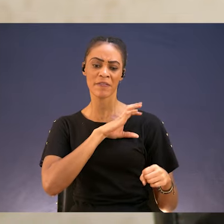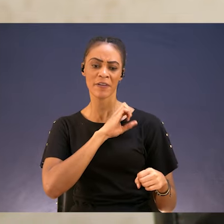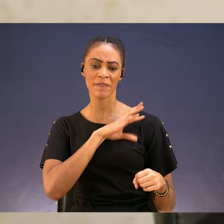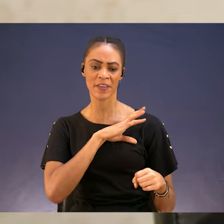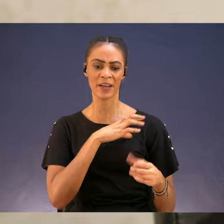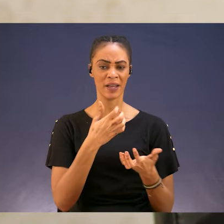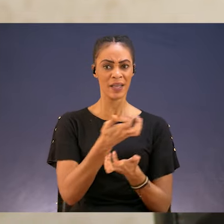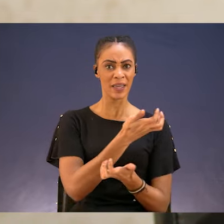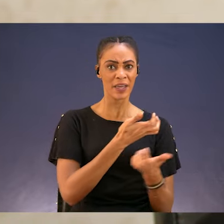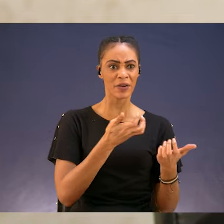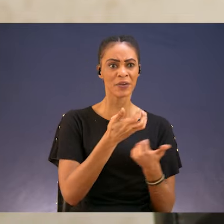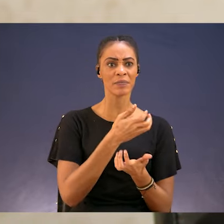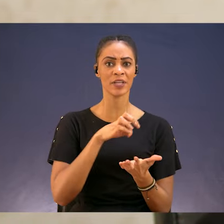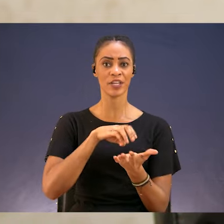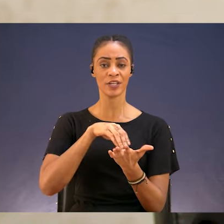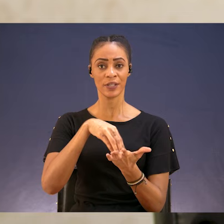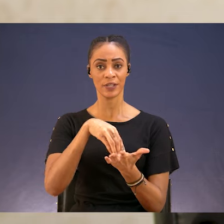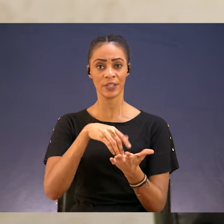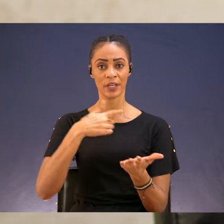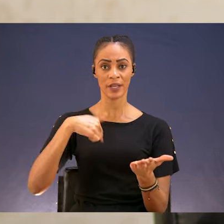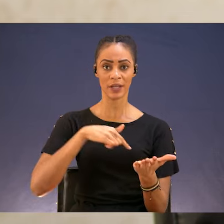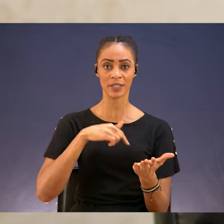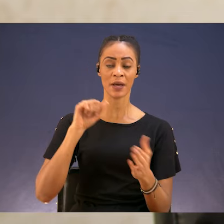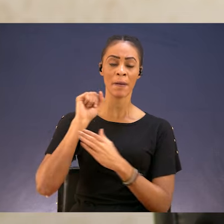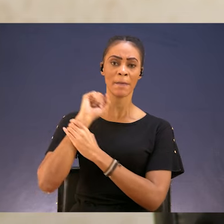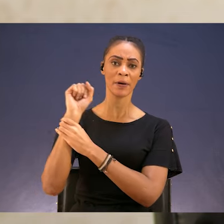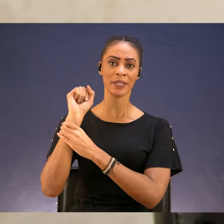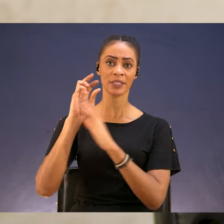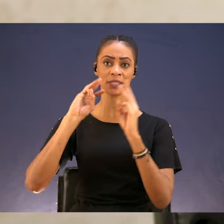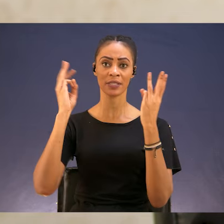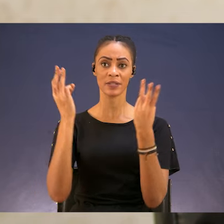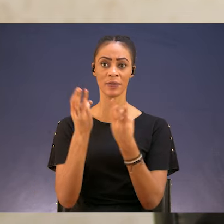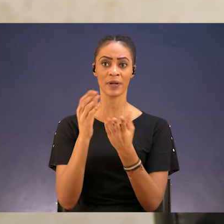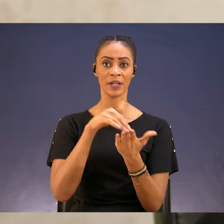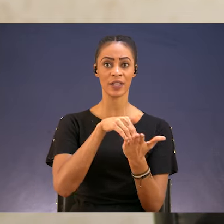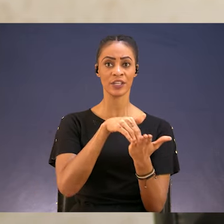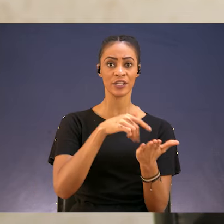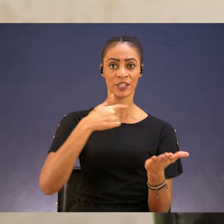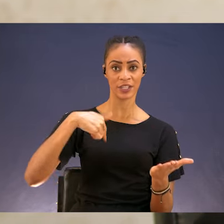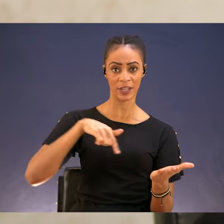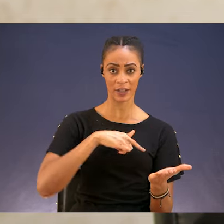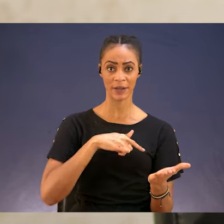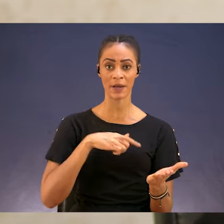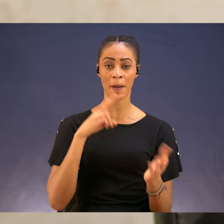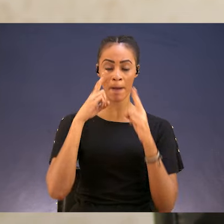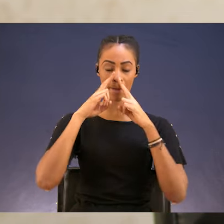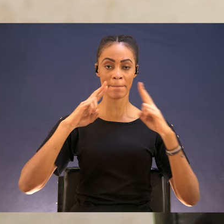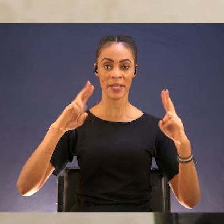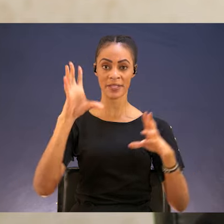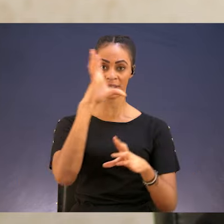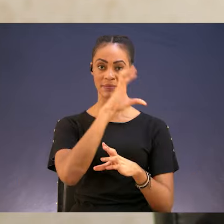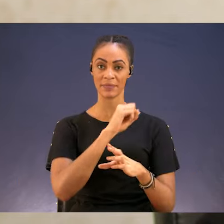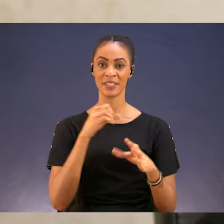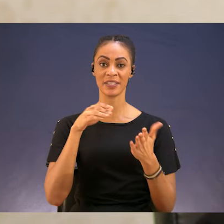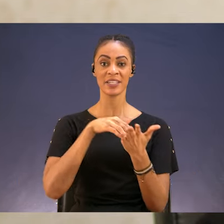of so many things. Our economy is shaking us, the politics of the world are shaking us, the lack of